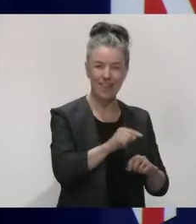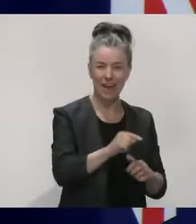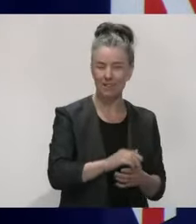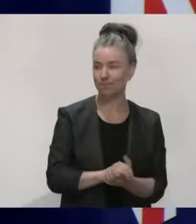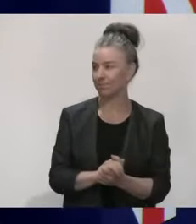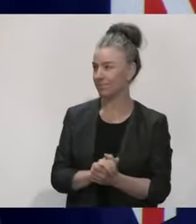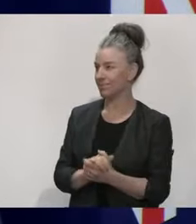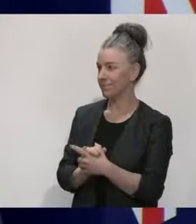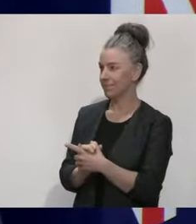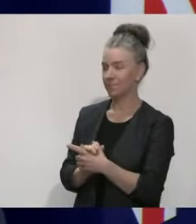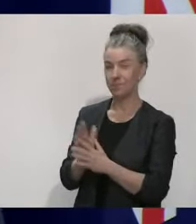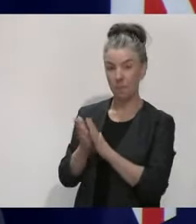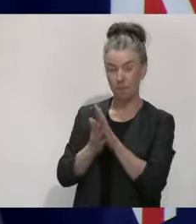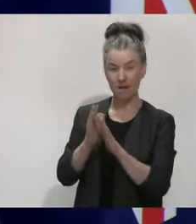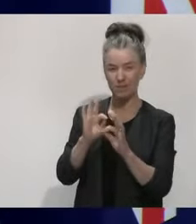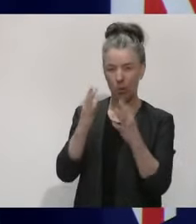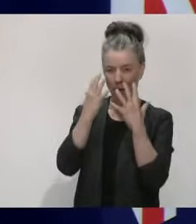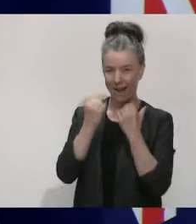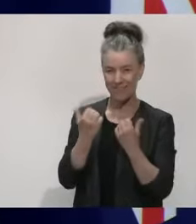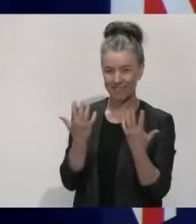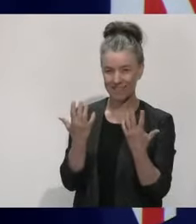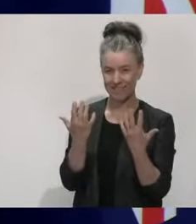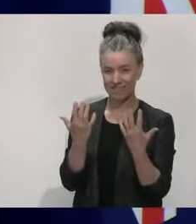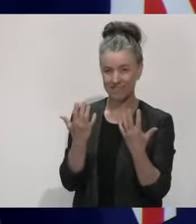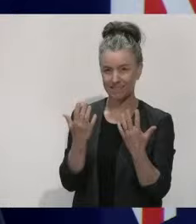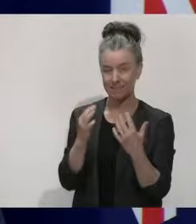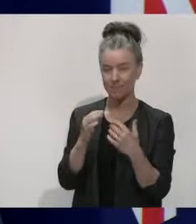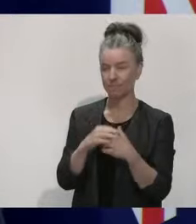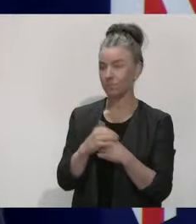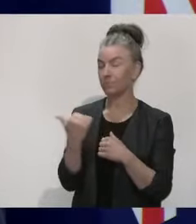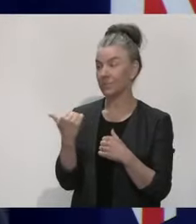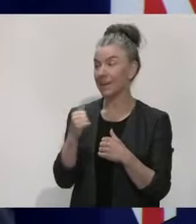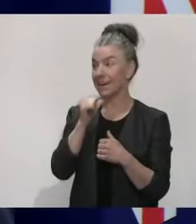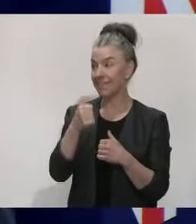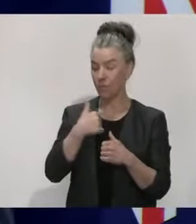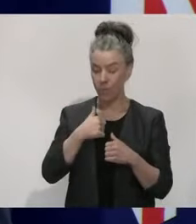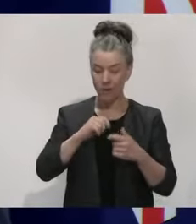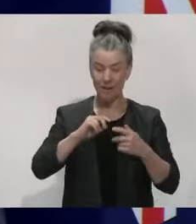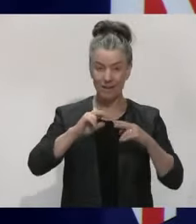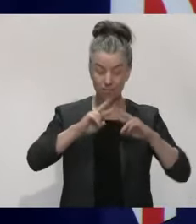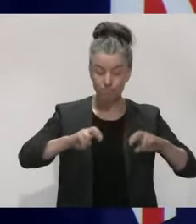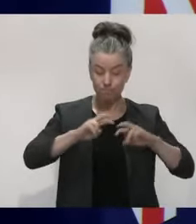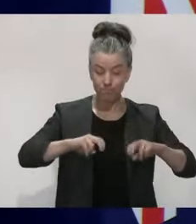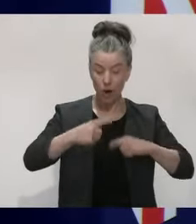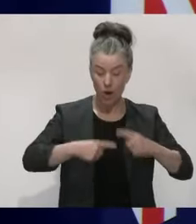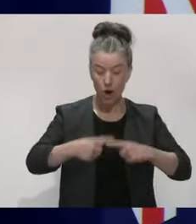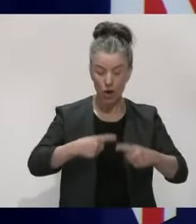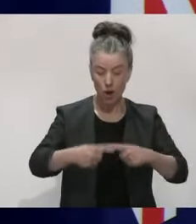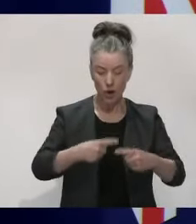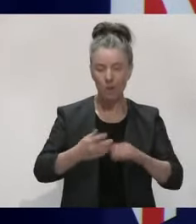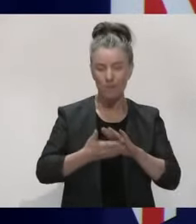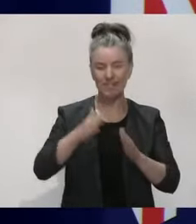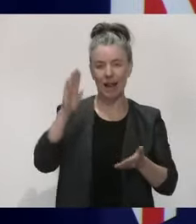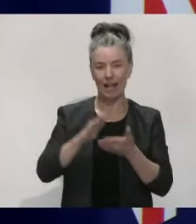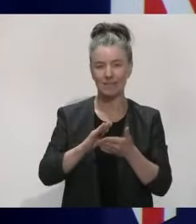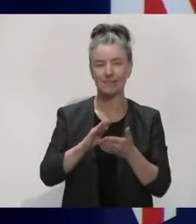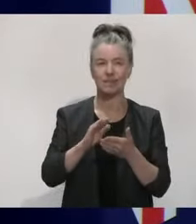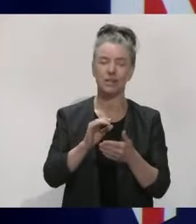though. just means there's no evidence to say that it is. Well, the more samples that we do, the less likely it is. Would you say it's highly unlikely?